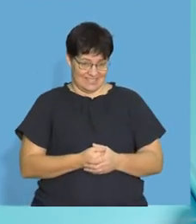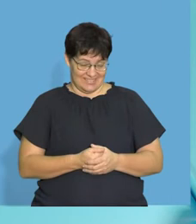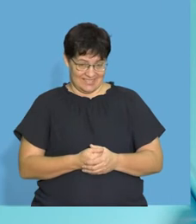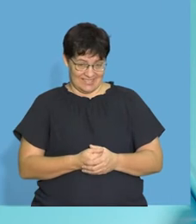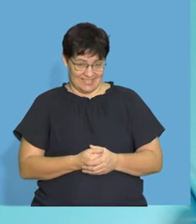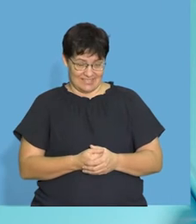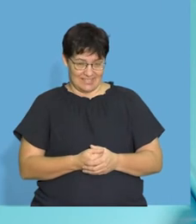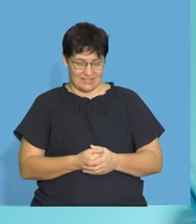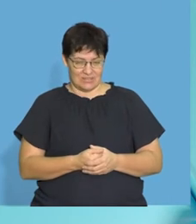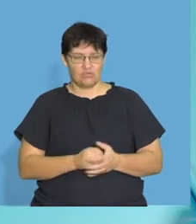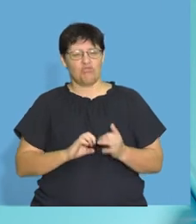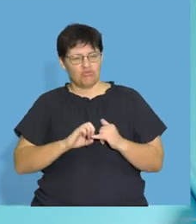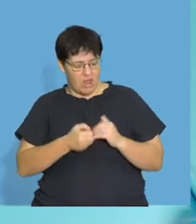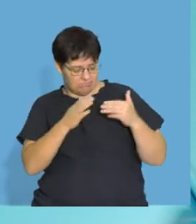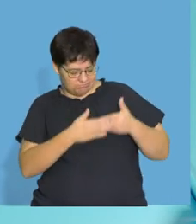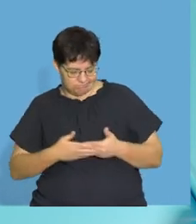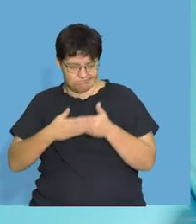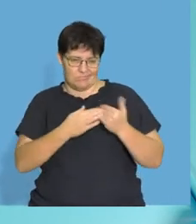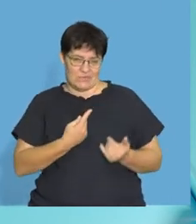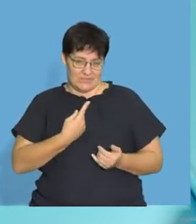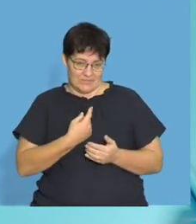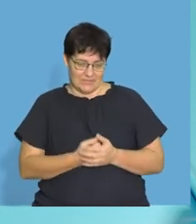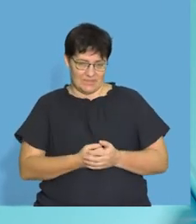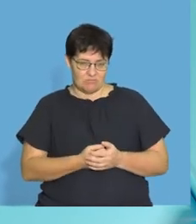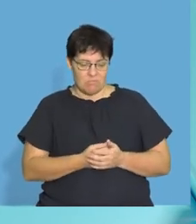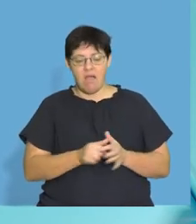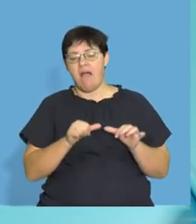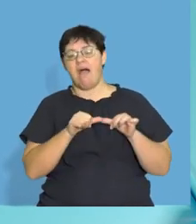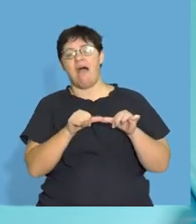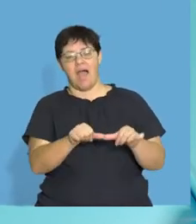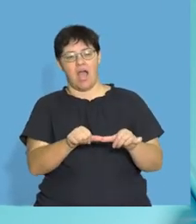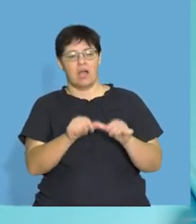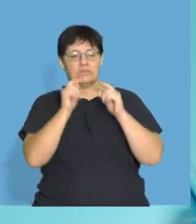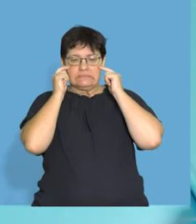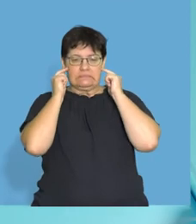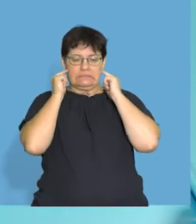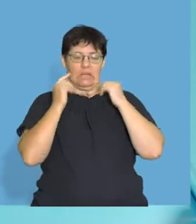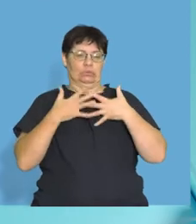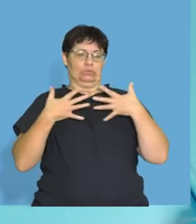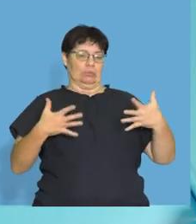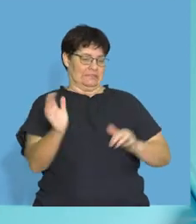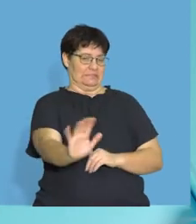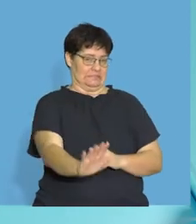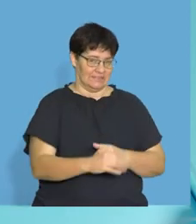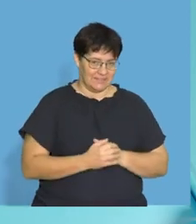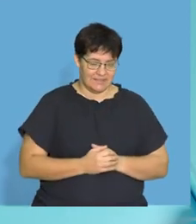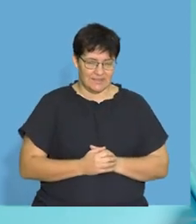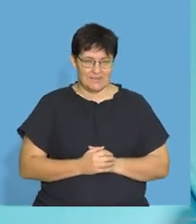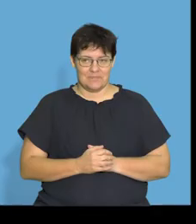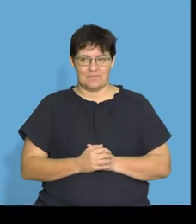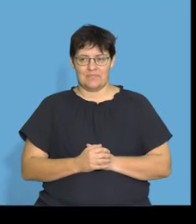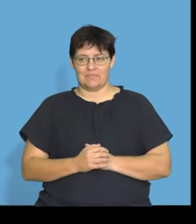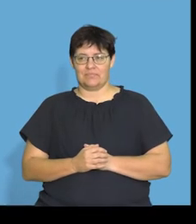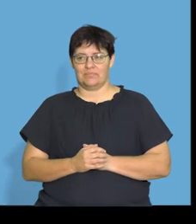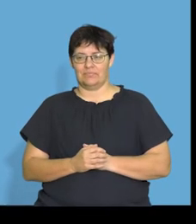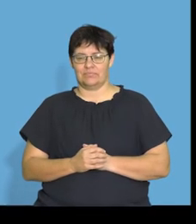right, much, a lot younger. To try to look after yourself, right? To be able to not get all those wrinkles when you